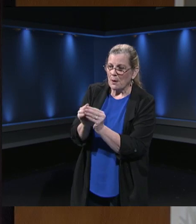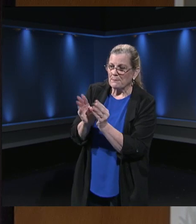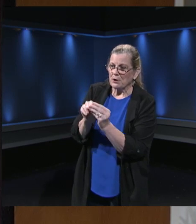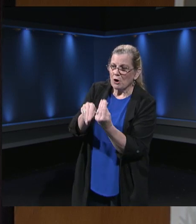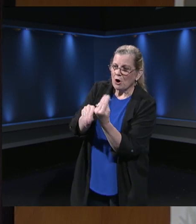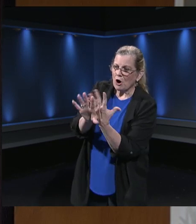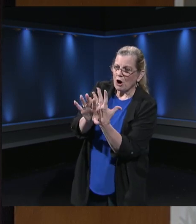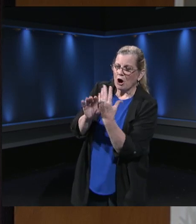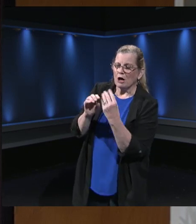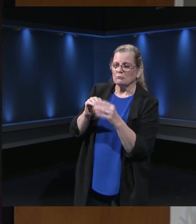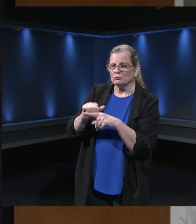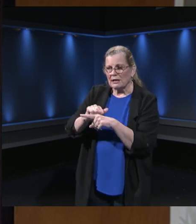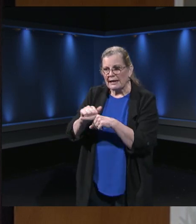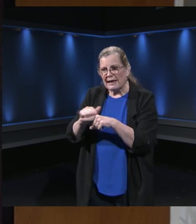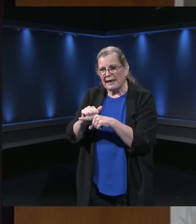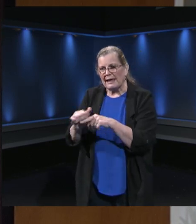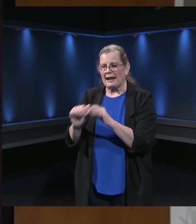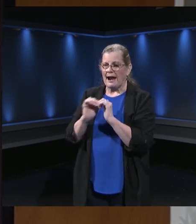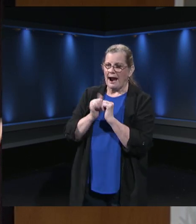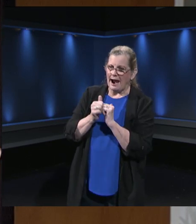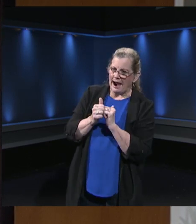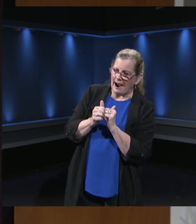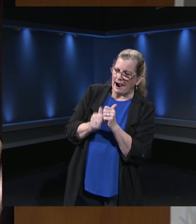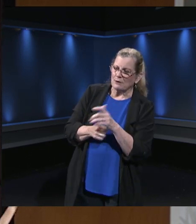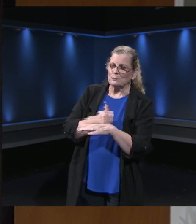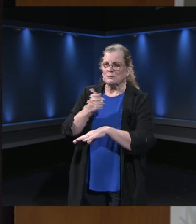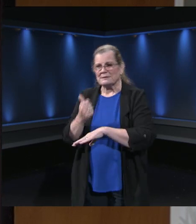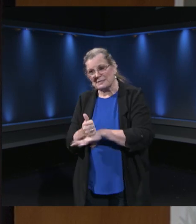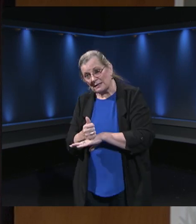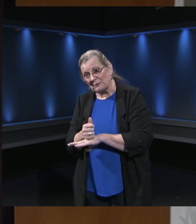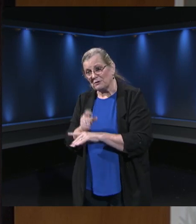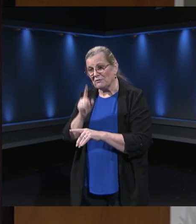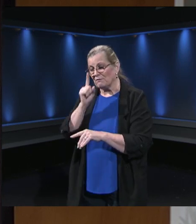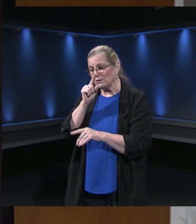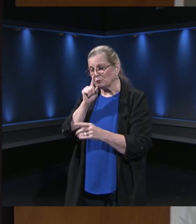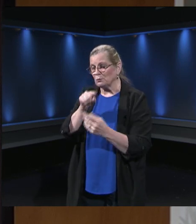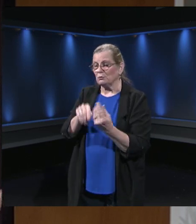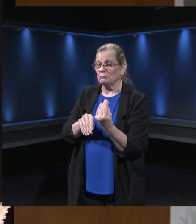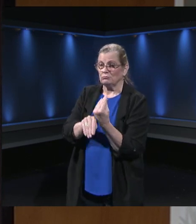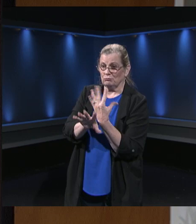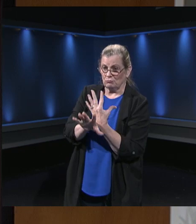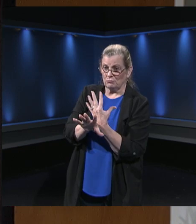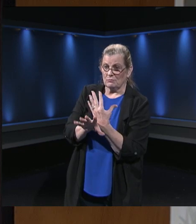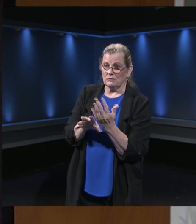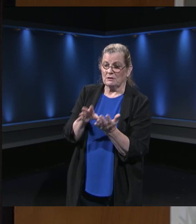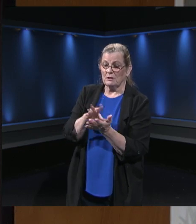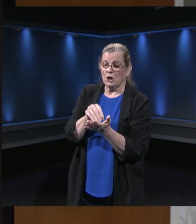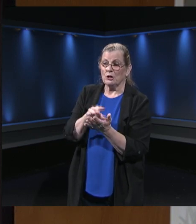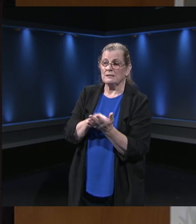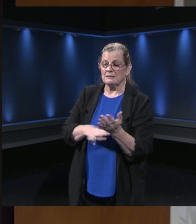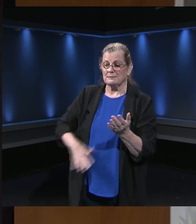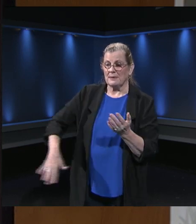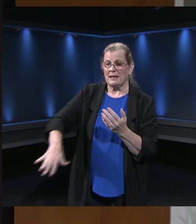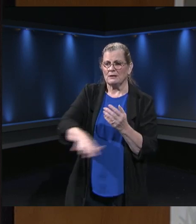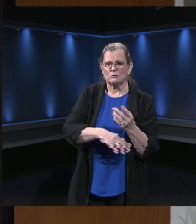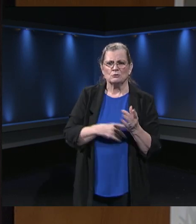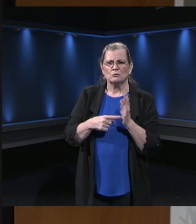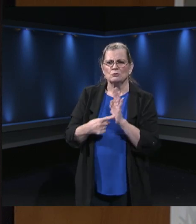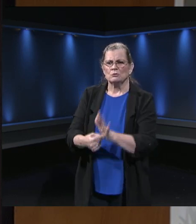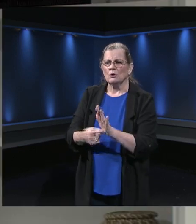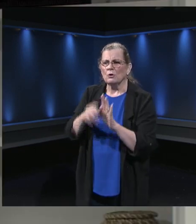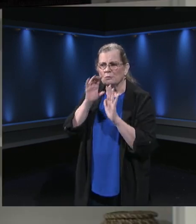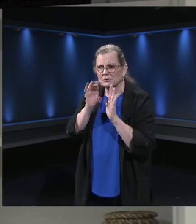how to set up your learning space virtually. And they had pictures and English and other languages. So lots of great things happening. I